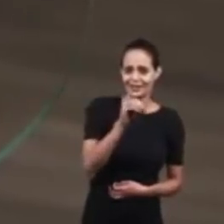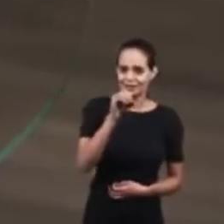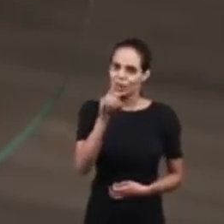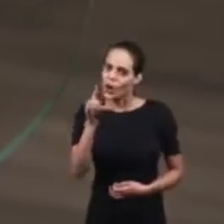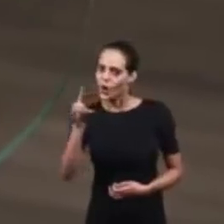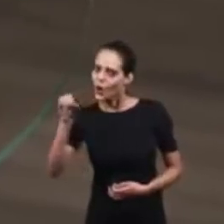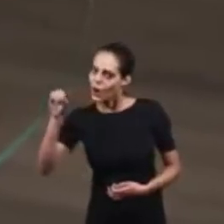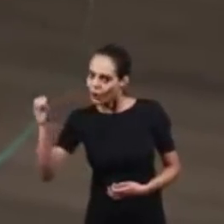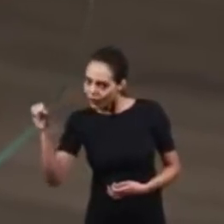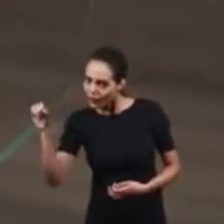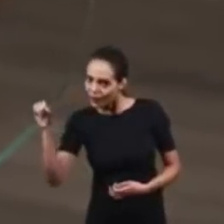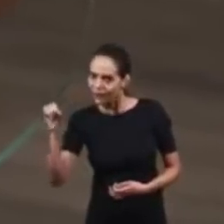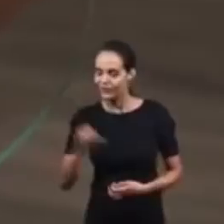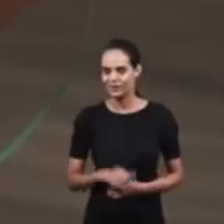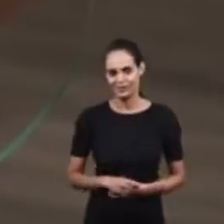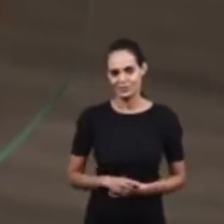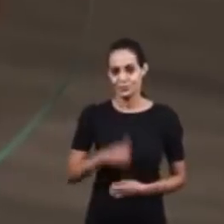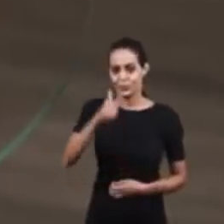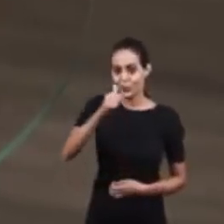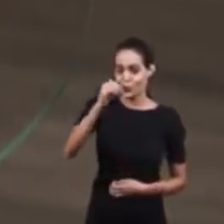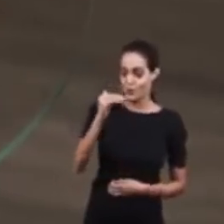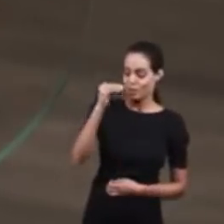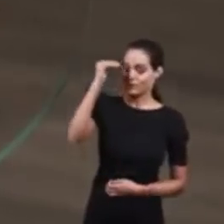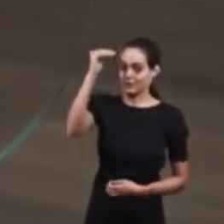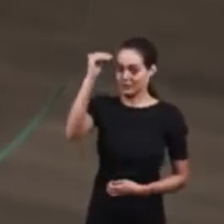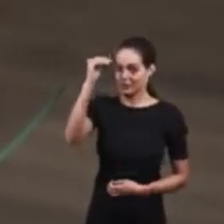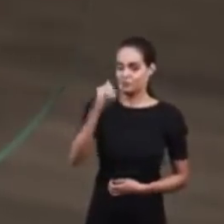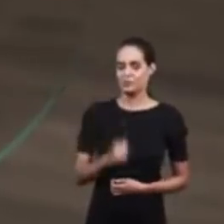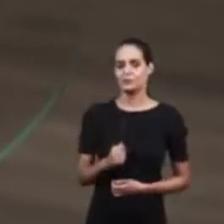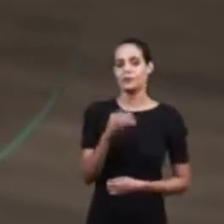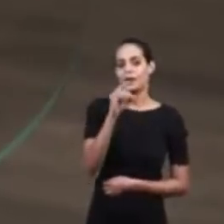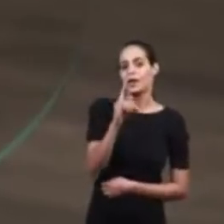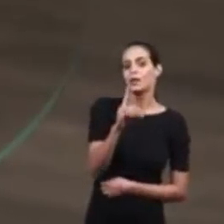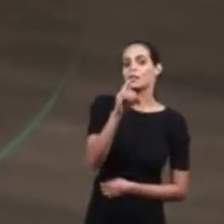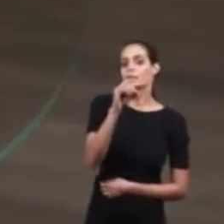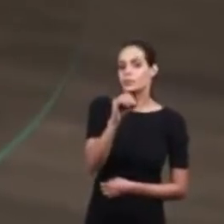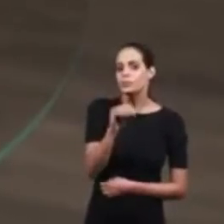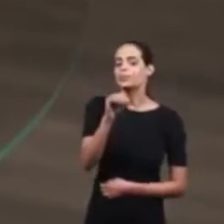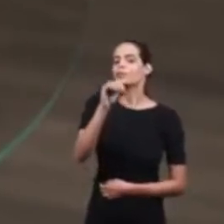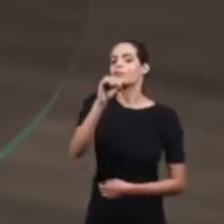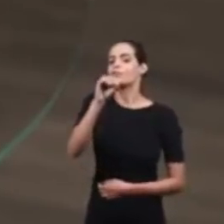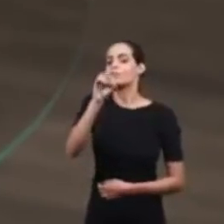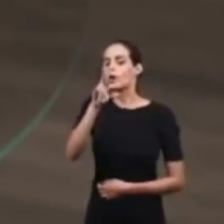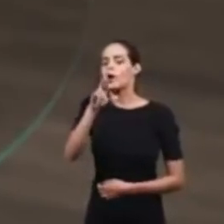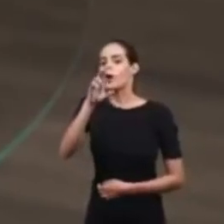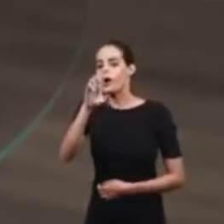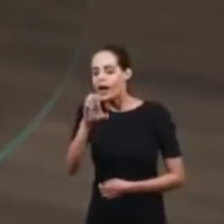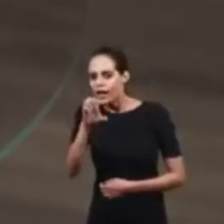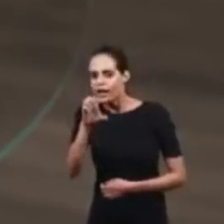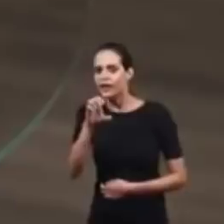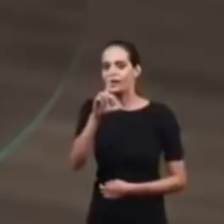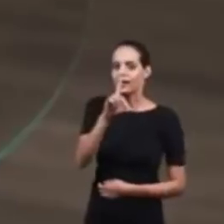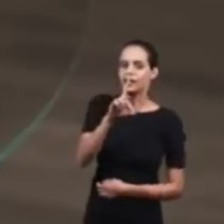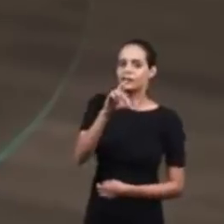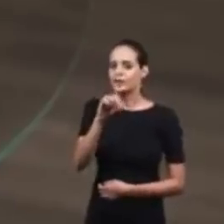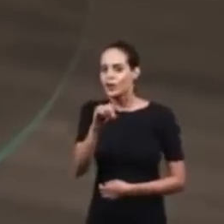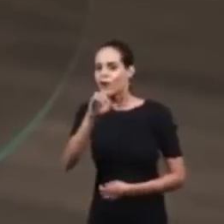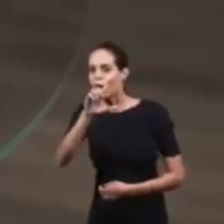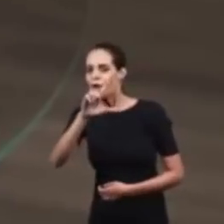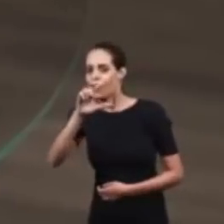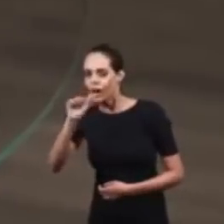Do Do an octave higher. Do Re Mi Re Do La Do